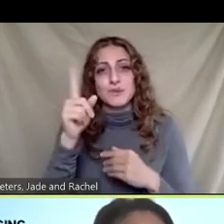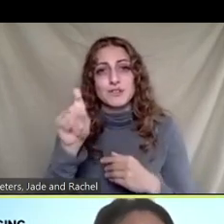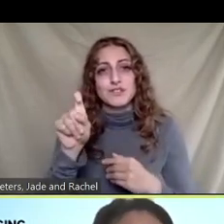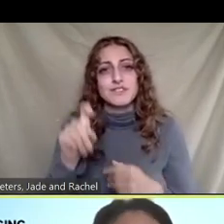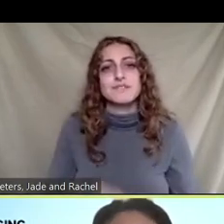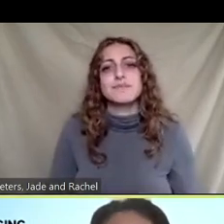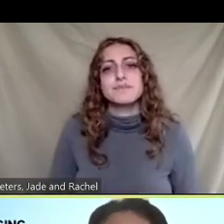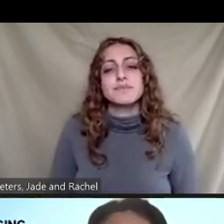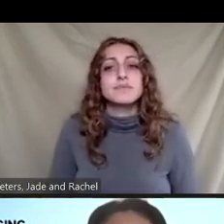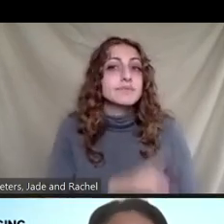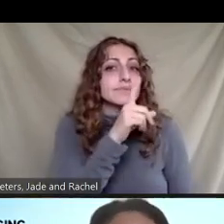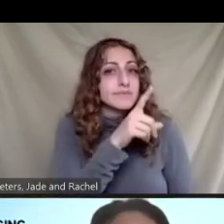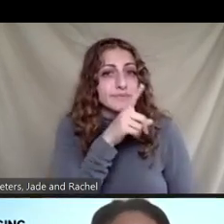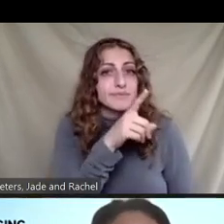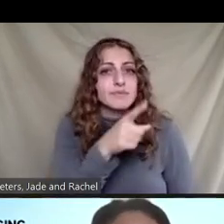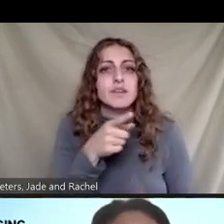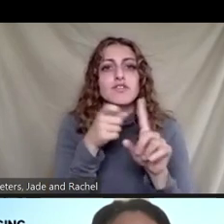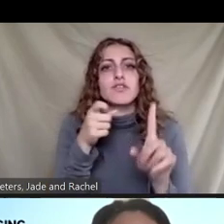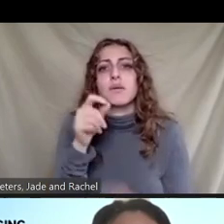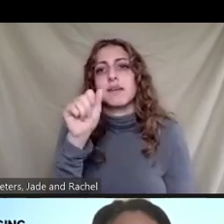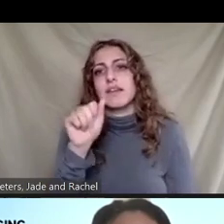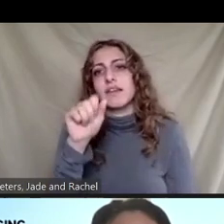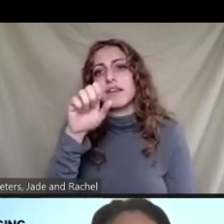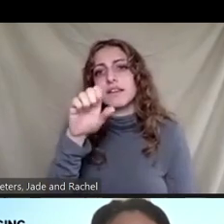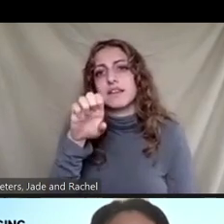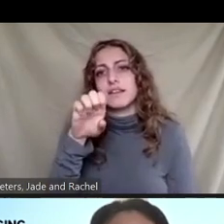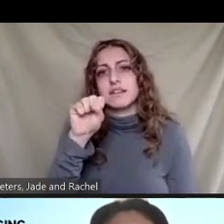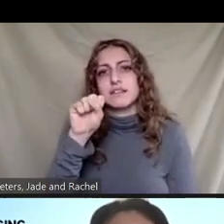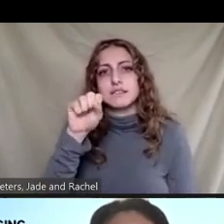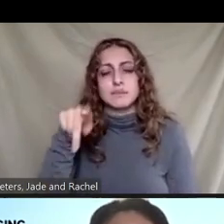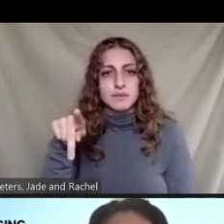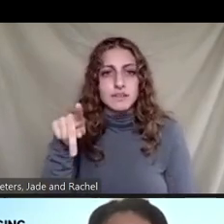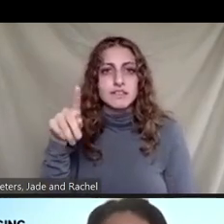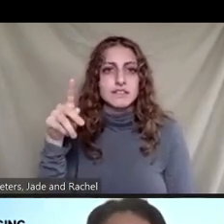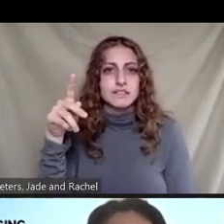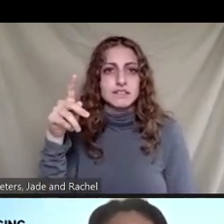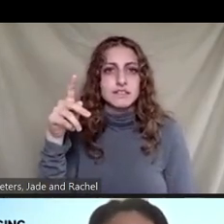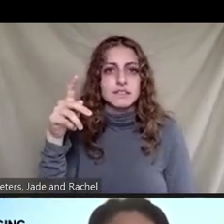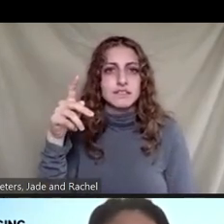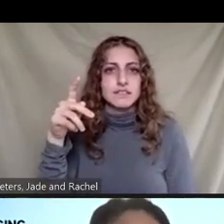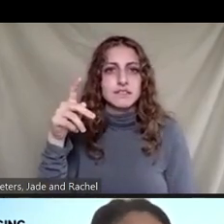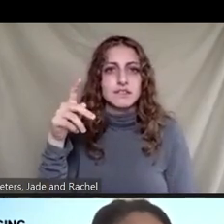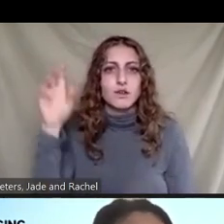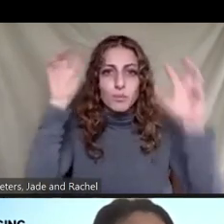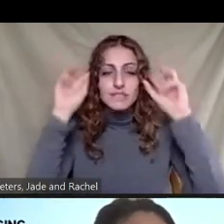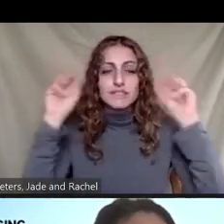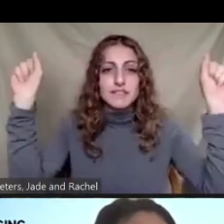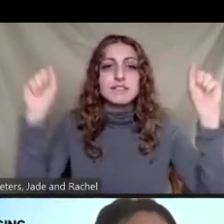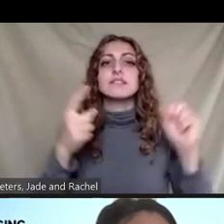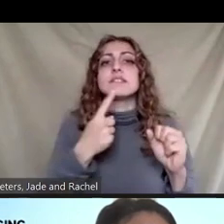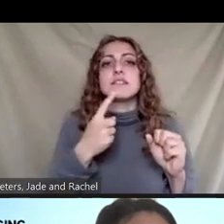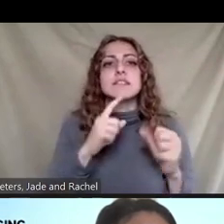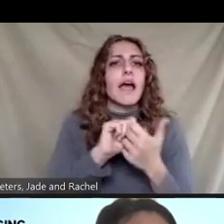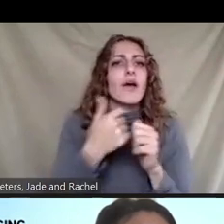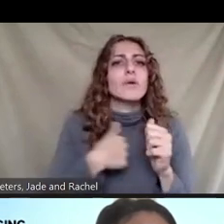Sure, and this is coming from AESP's president, Dr. Joel Ducost. He asks, how do we encourage our colleagues in other disciplines